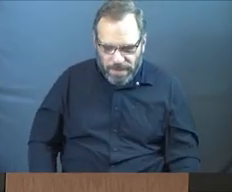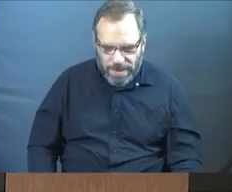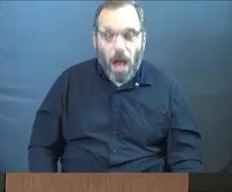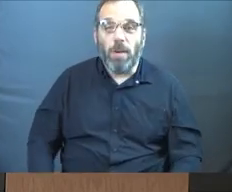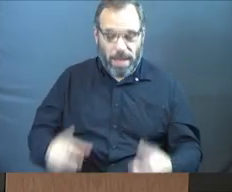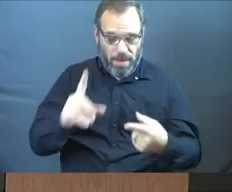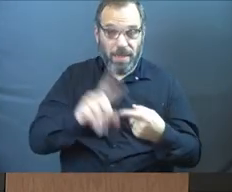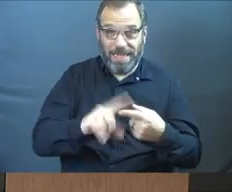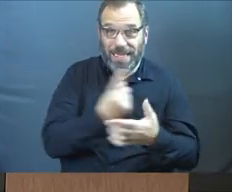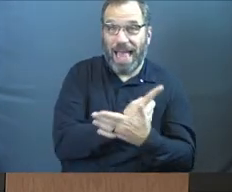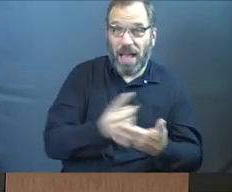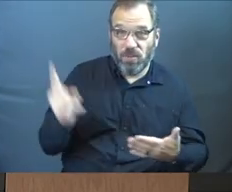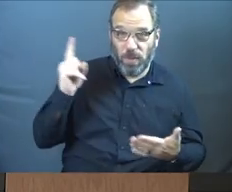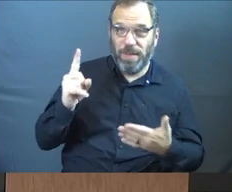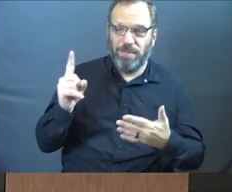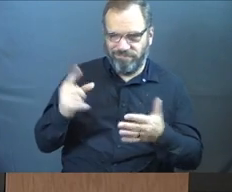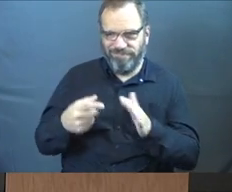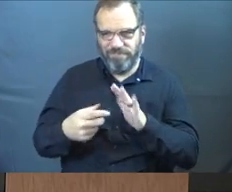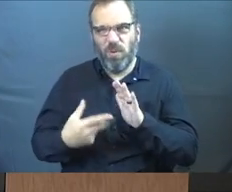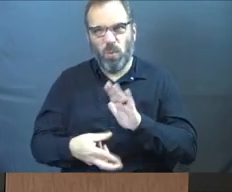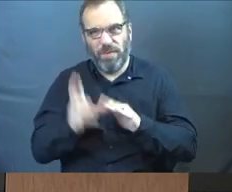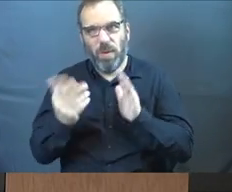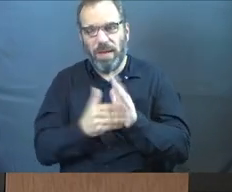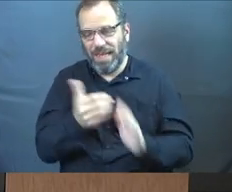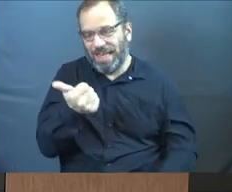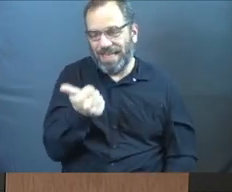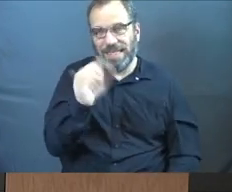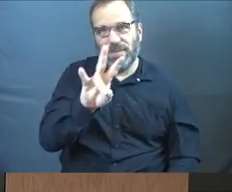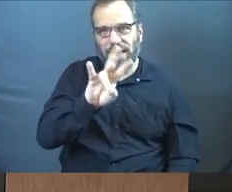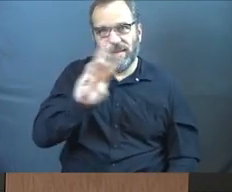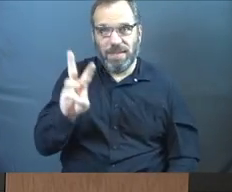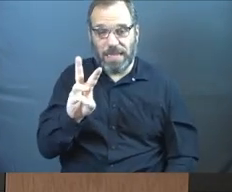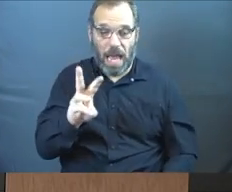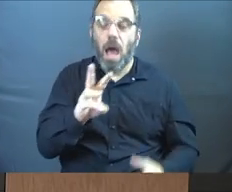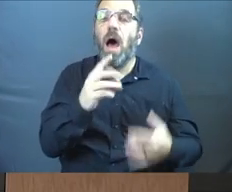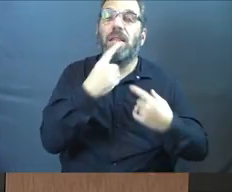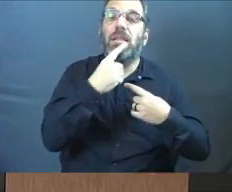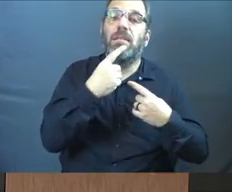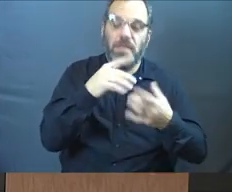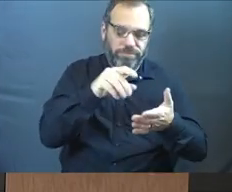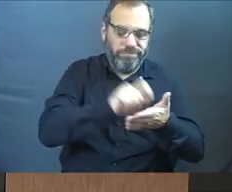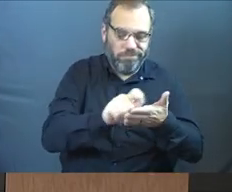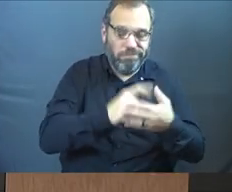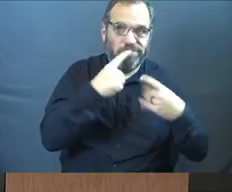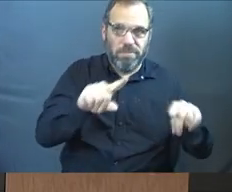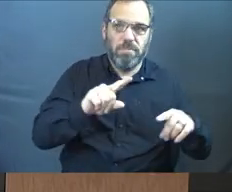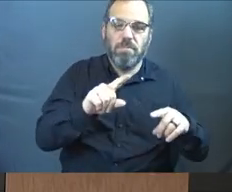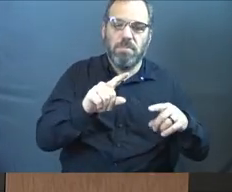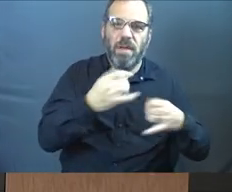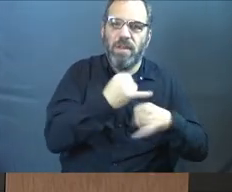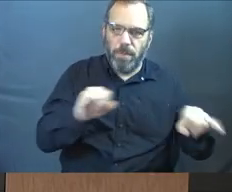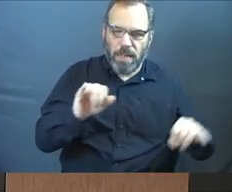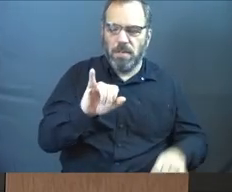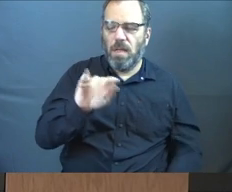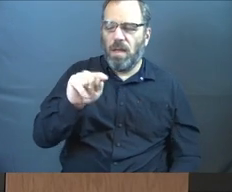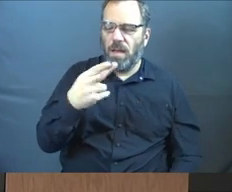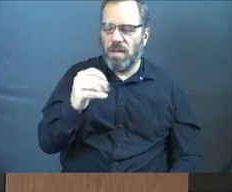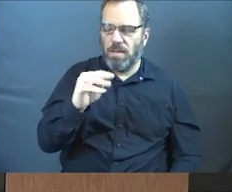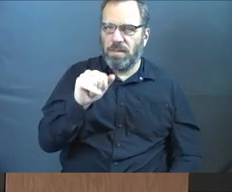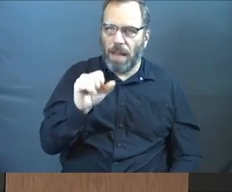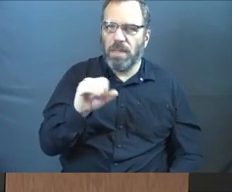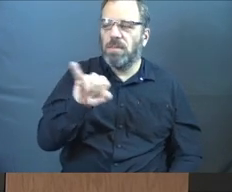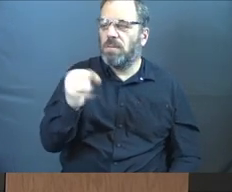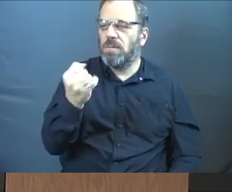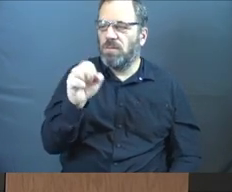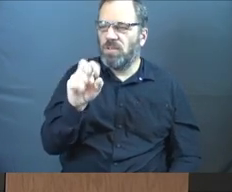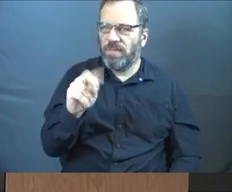We talked about this last week. I'm going to bring it back forward again. In 1776, the Declaration of Independence was written by Thomas Jefferson. You're like, I feel like I'm in class